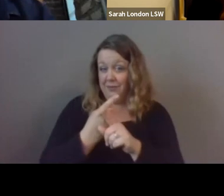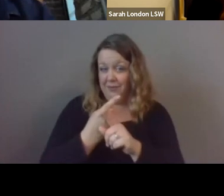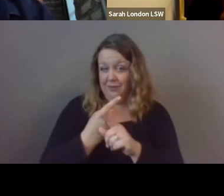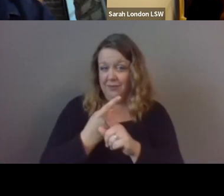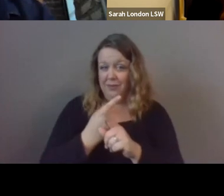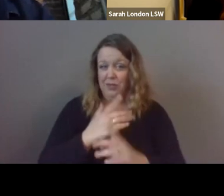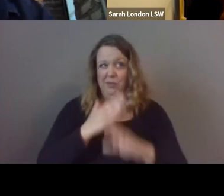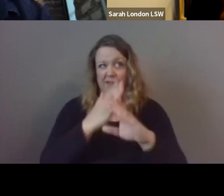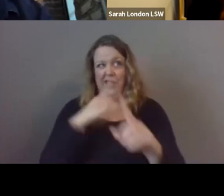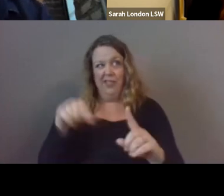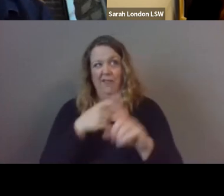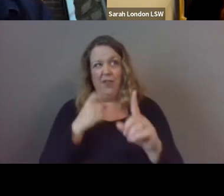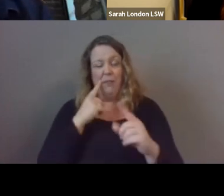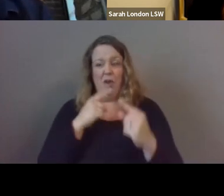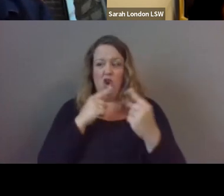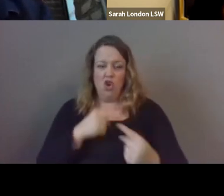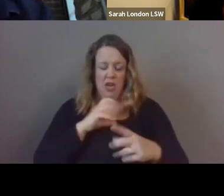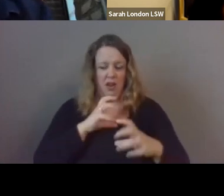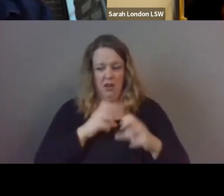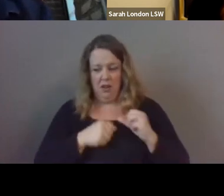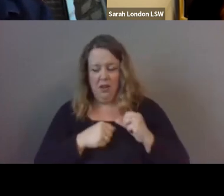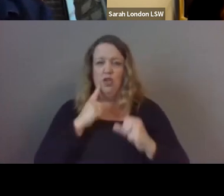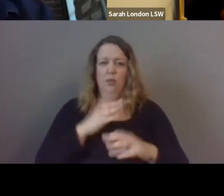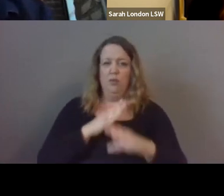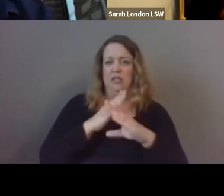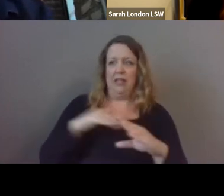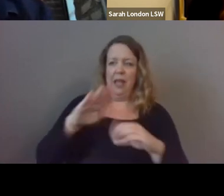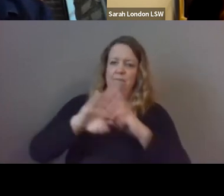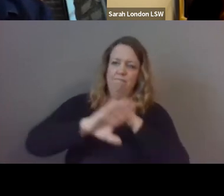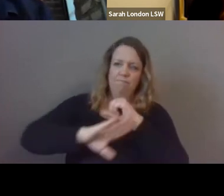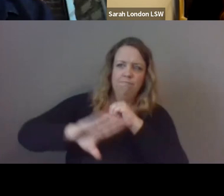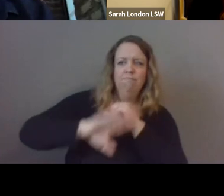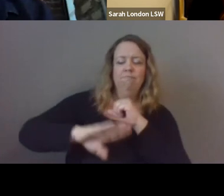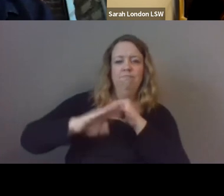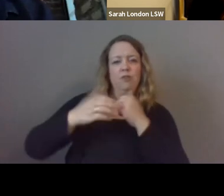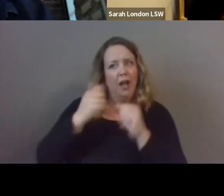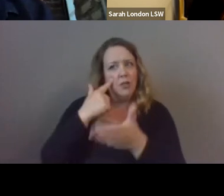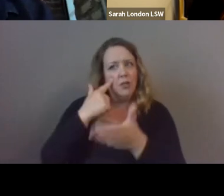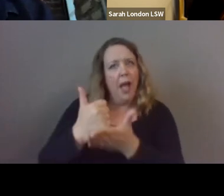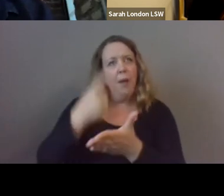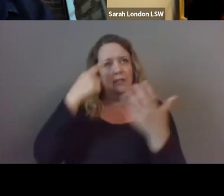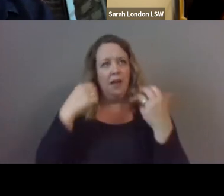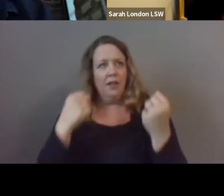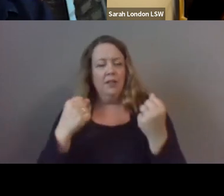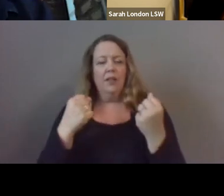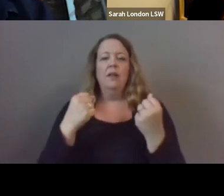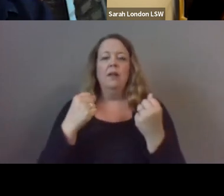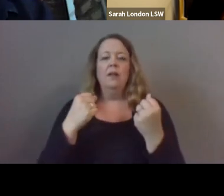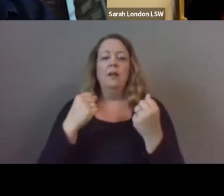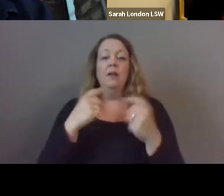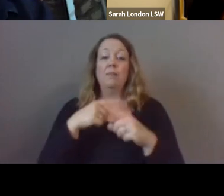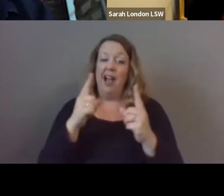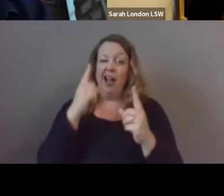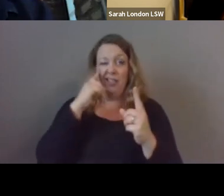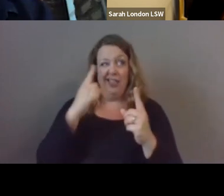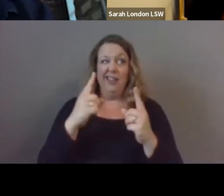hurting to keep them from feeling certain things to try to help with their mental health however what we've done inadvertently i